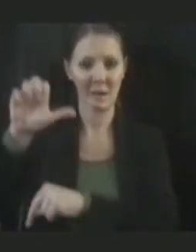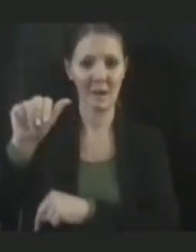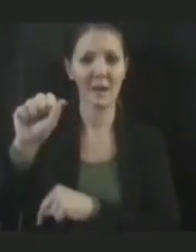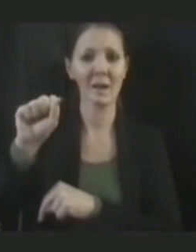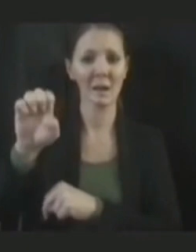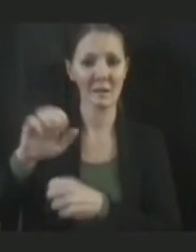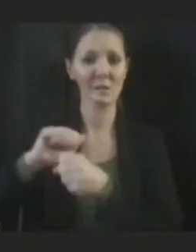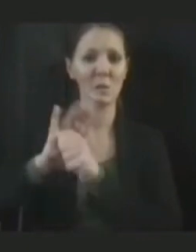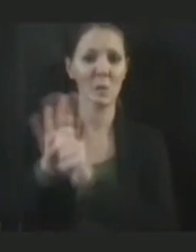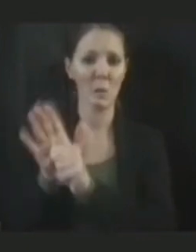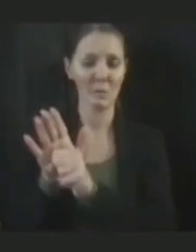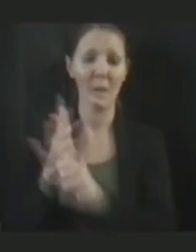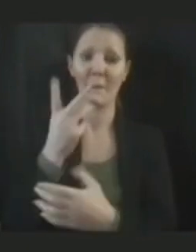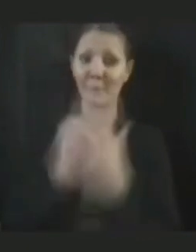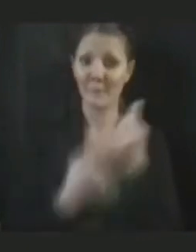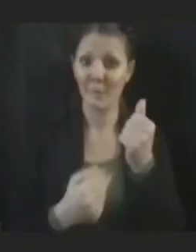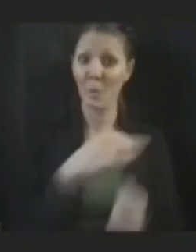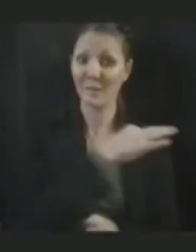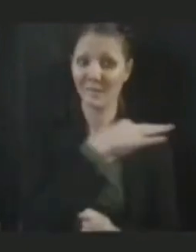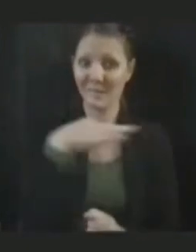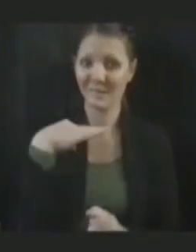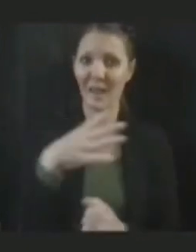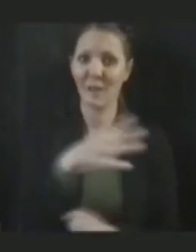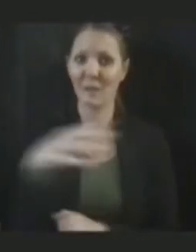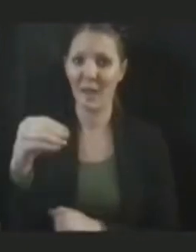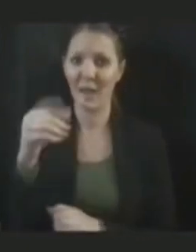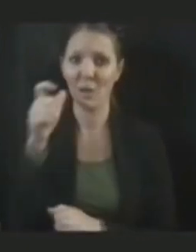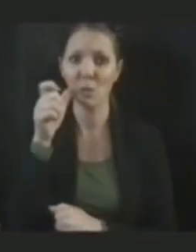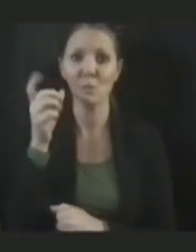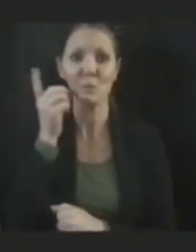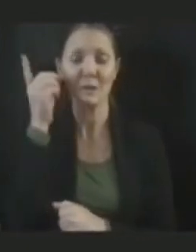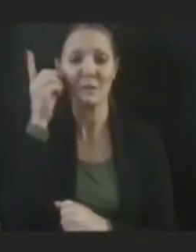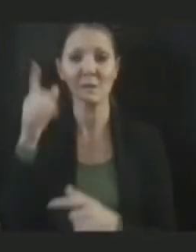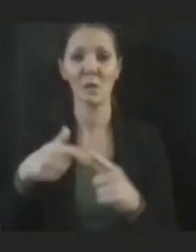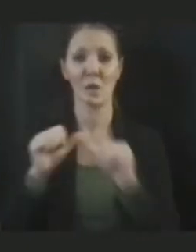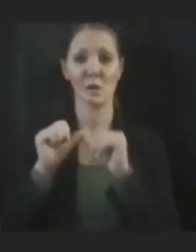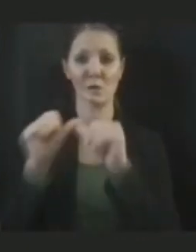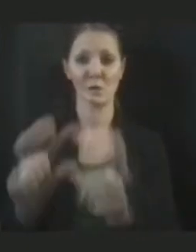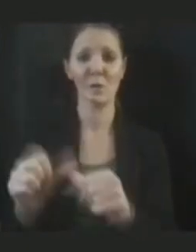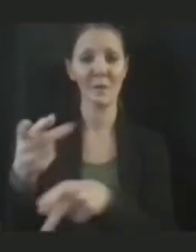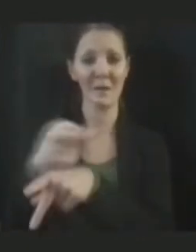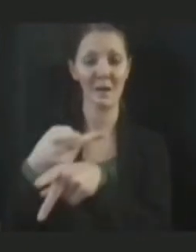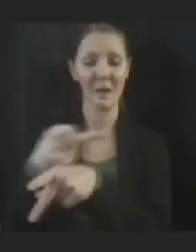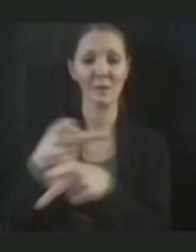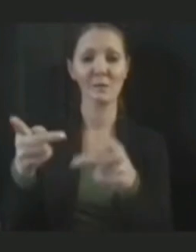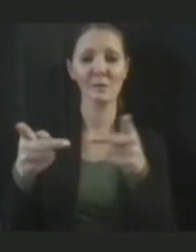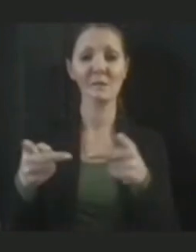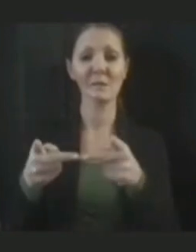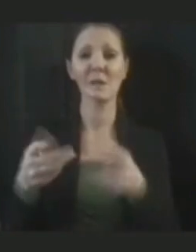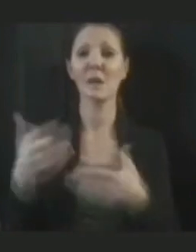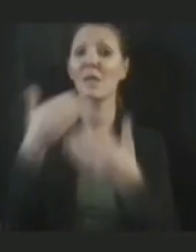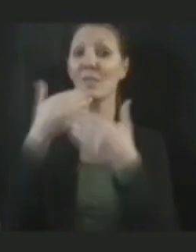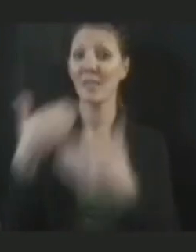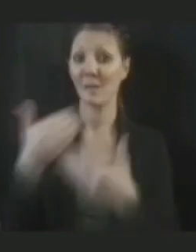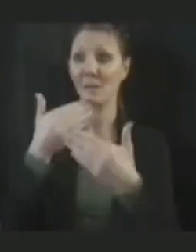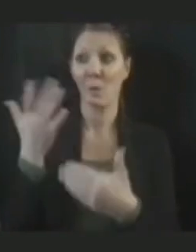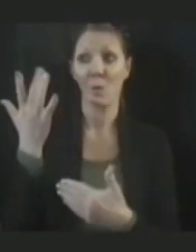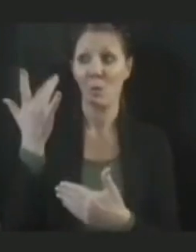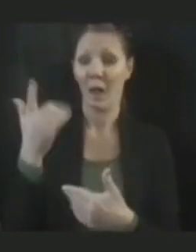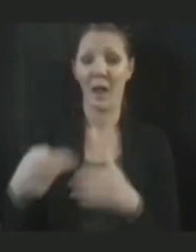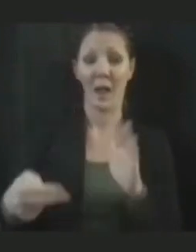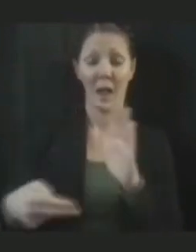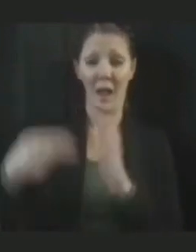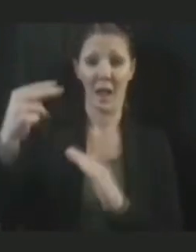both staff and residents of long-term care facilities. And thankfully, because of the very high level